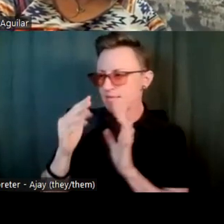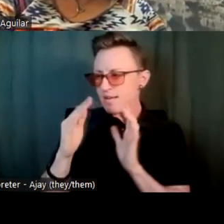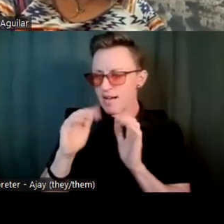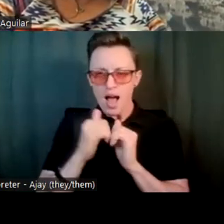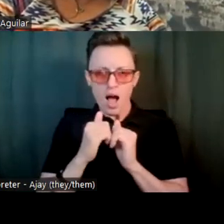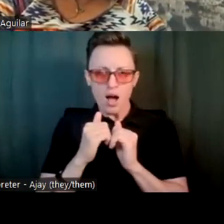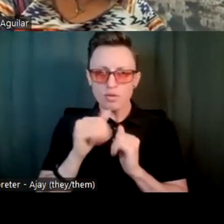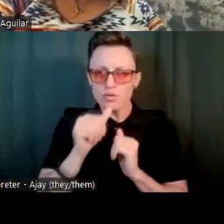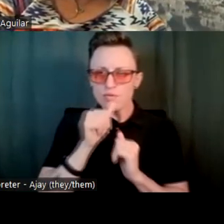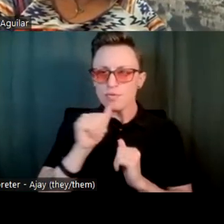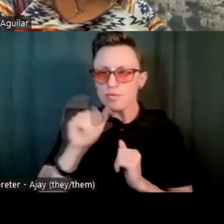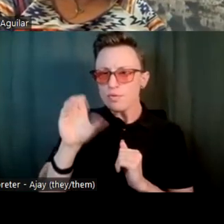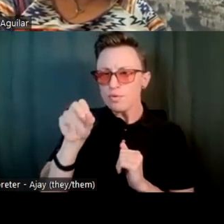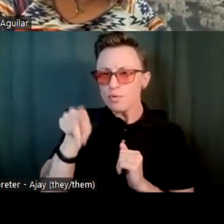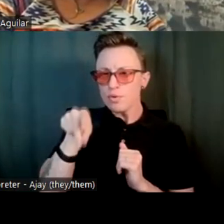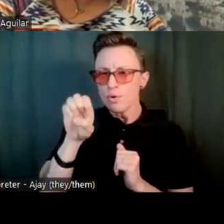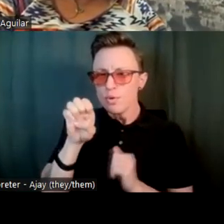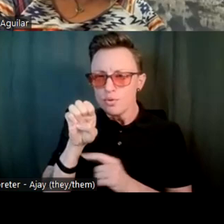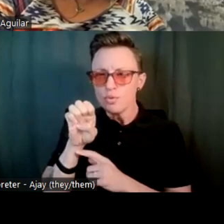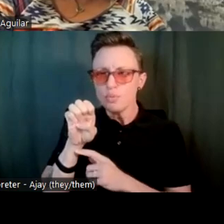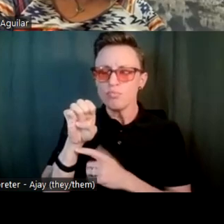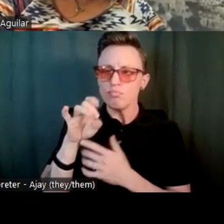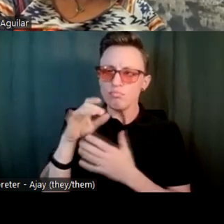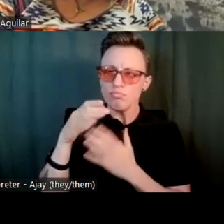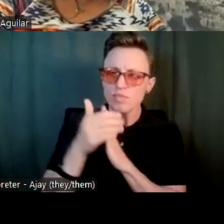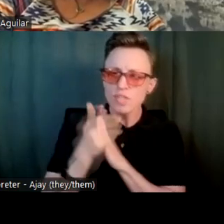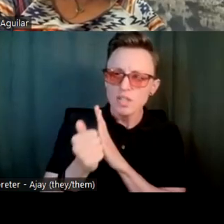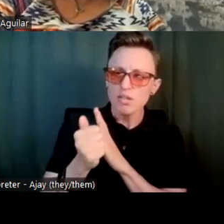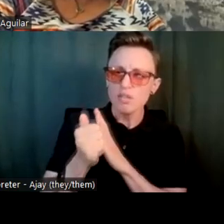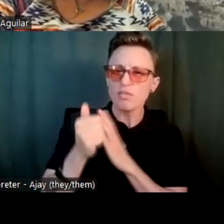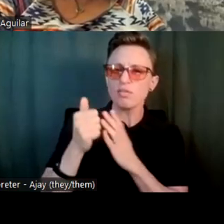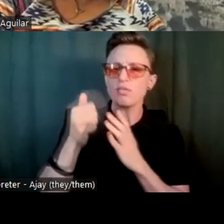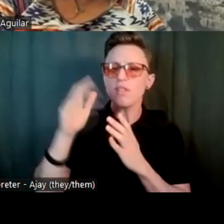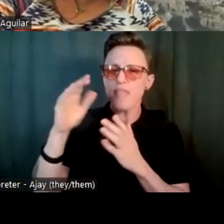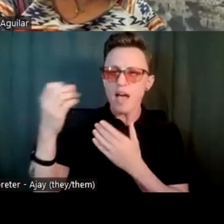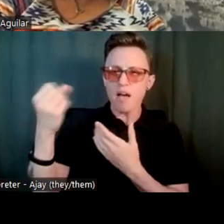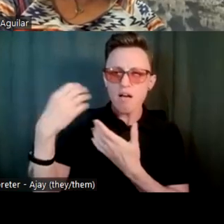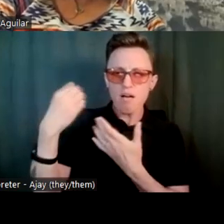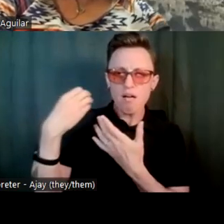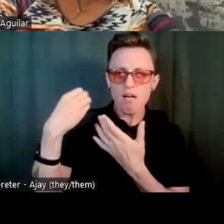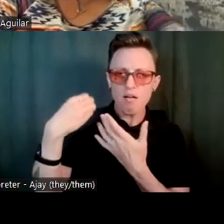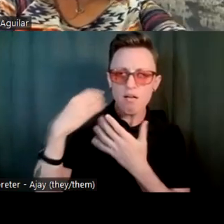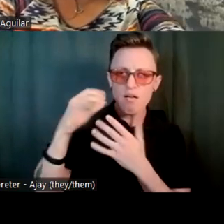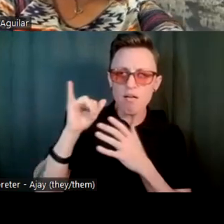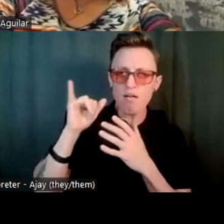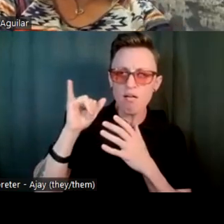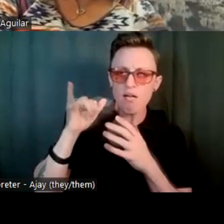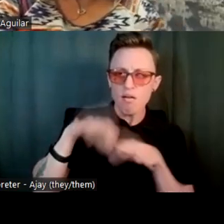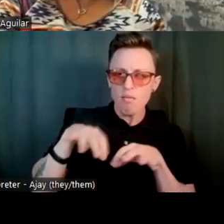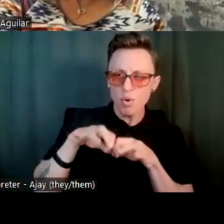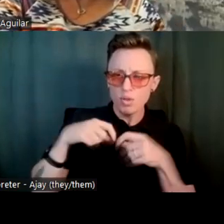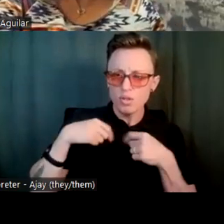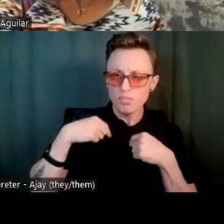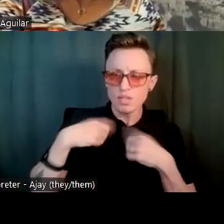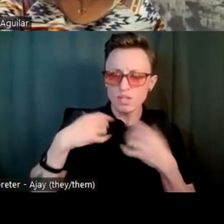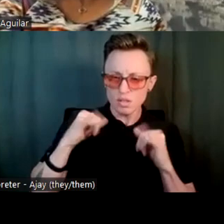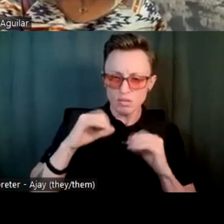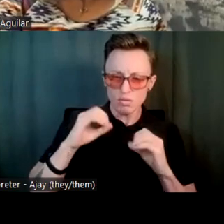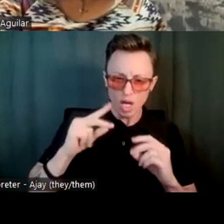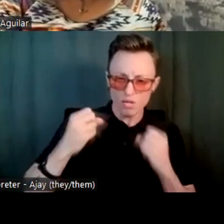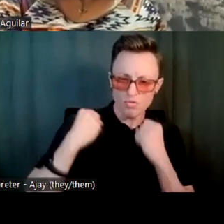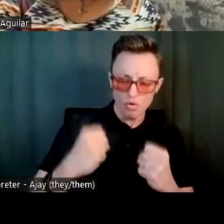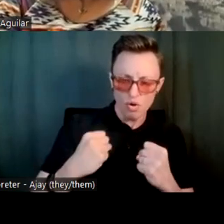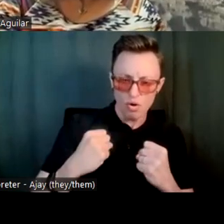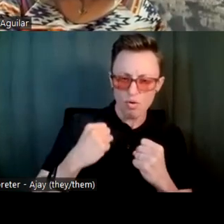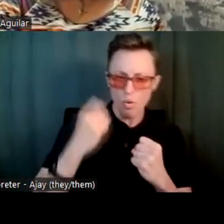or, um, just things to help me make sure I was still okay and strong so that I could